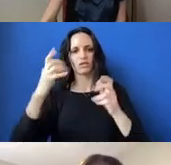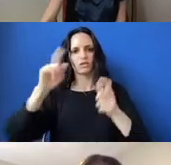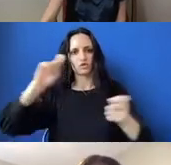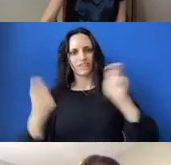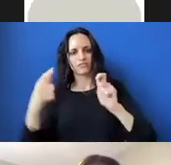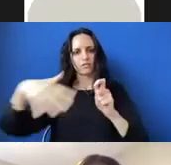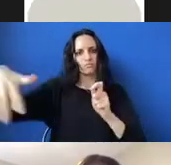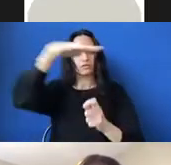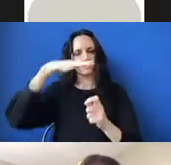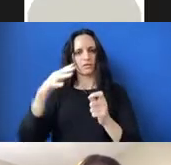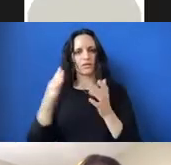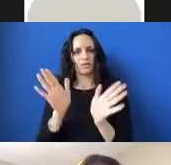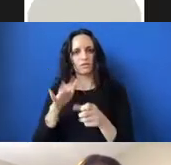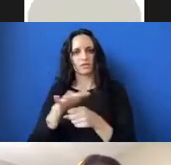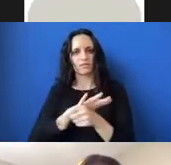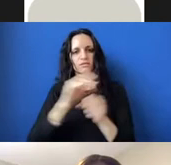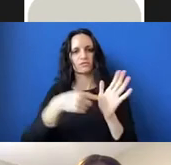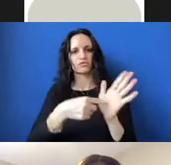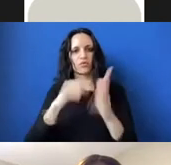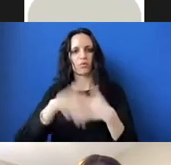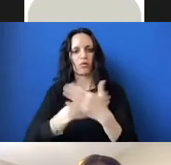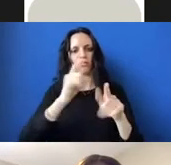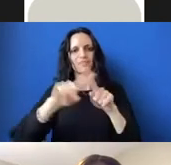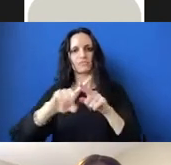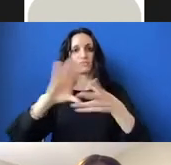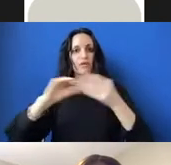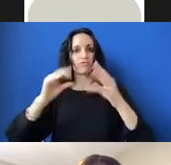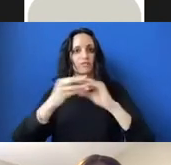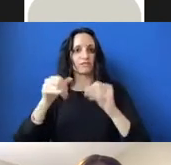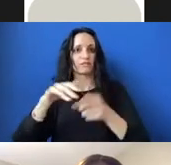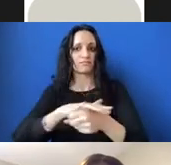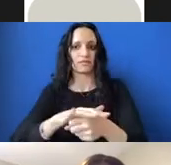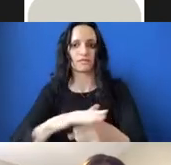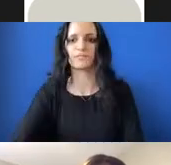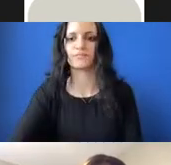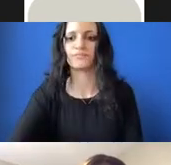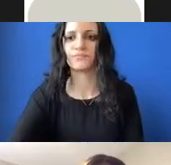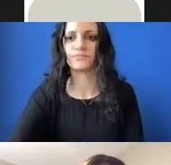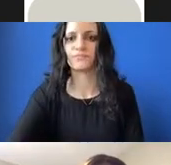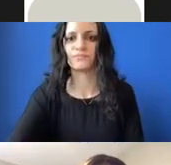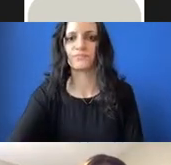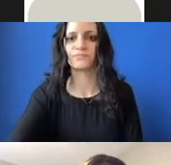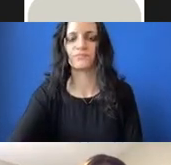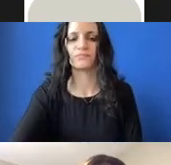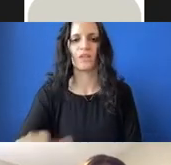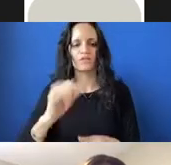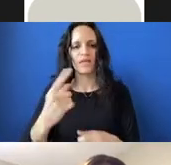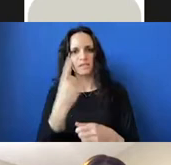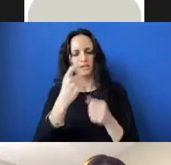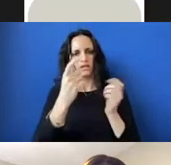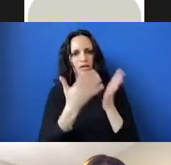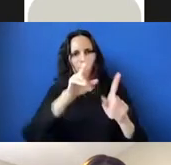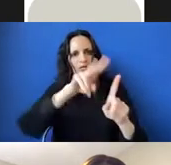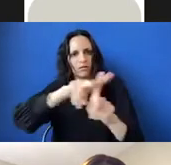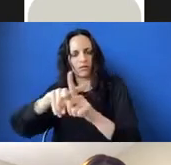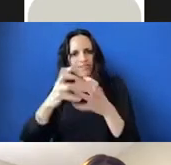we want to show in that space. This way it's both something that can be brought to many spaces at once and